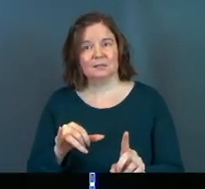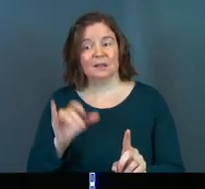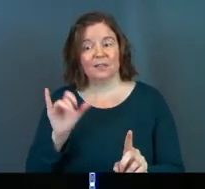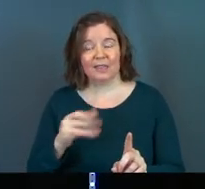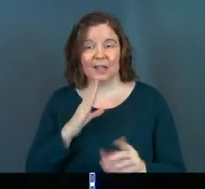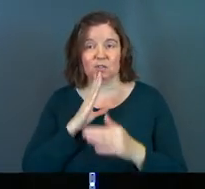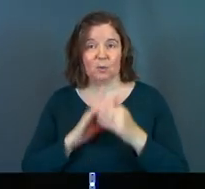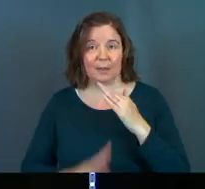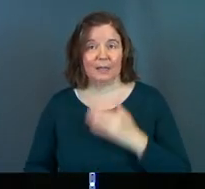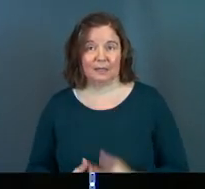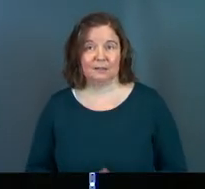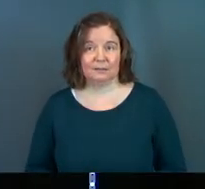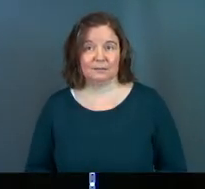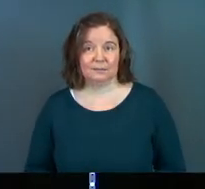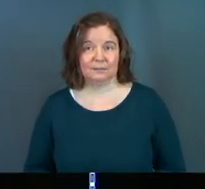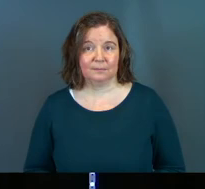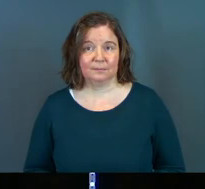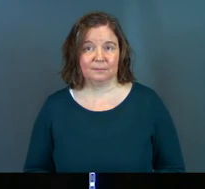that's humility.